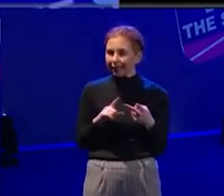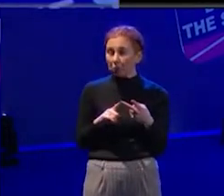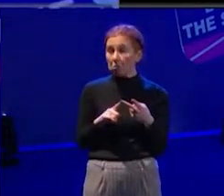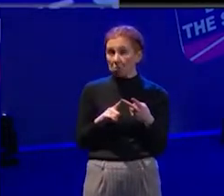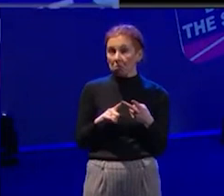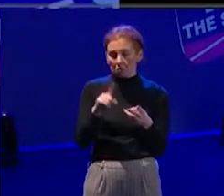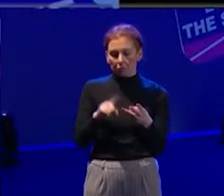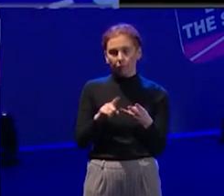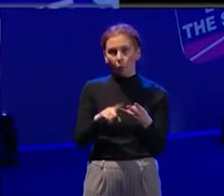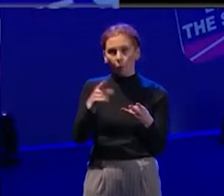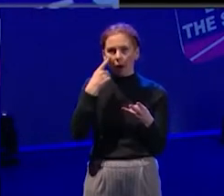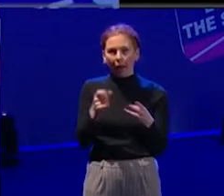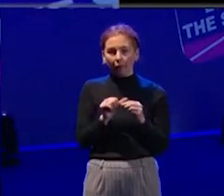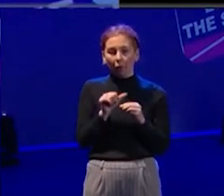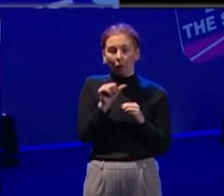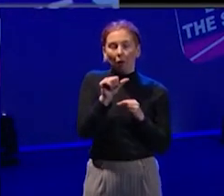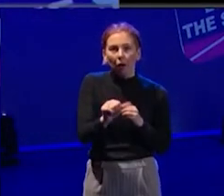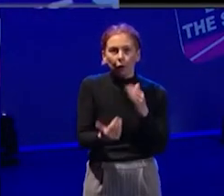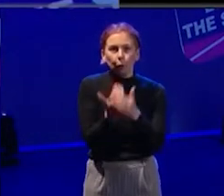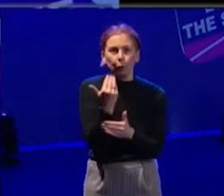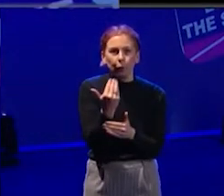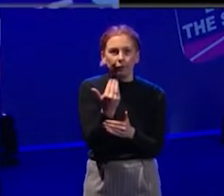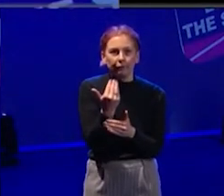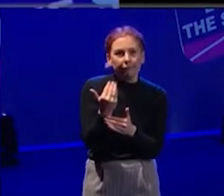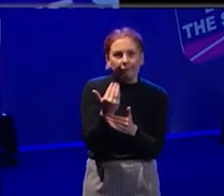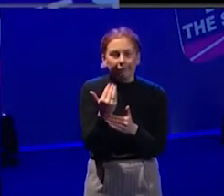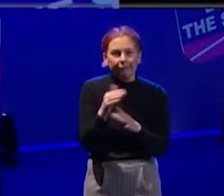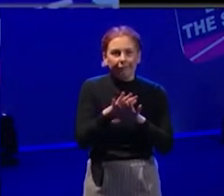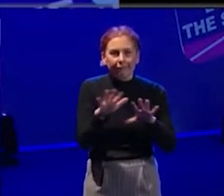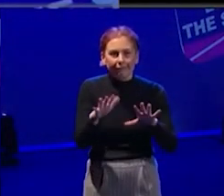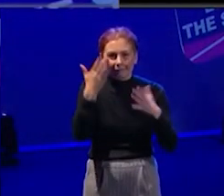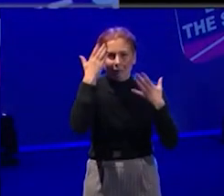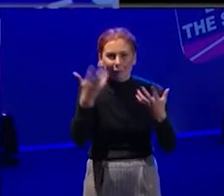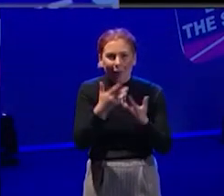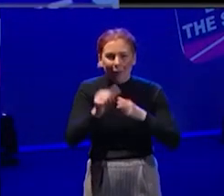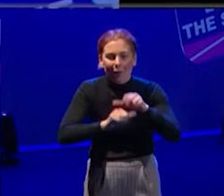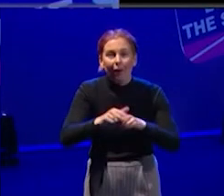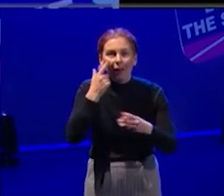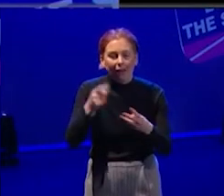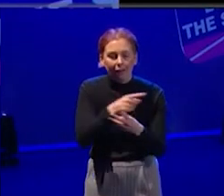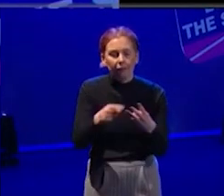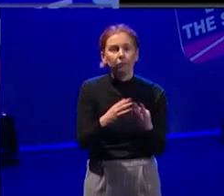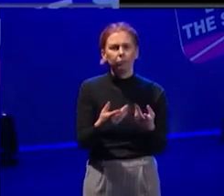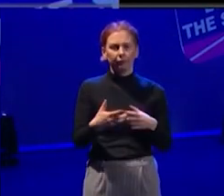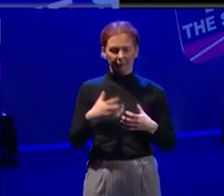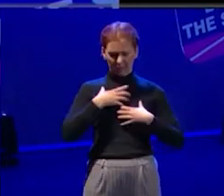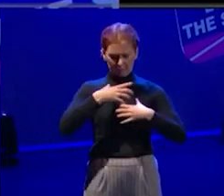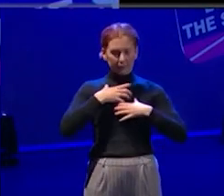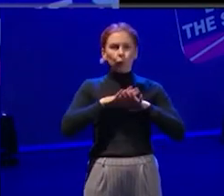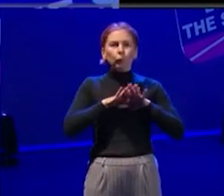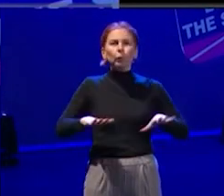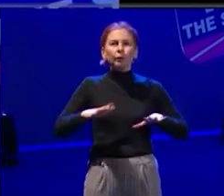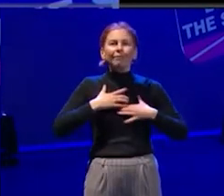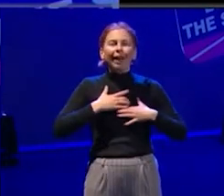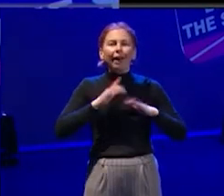new? And then also, if you're working on a project, again, you can be fearless by saying, actually, this isn't